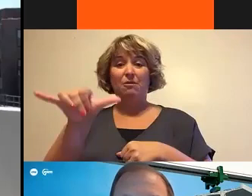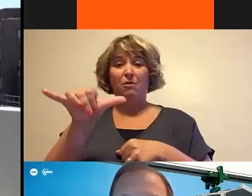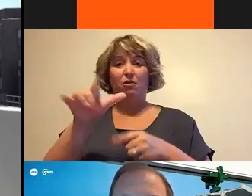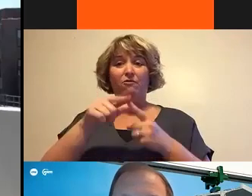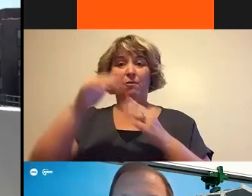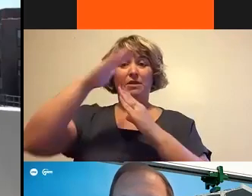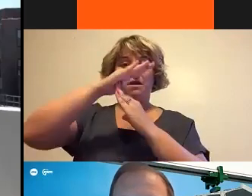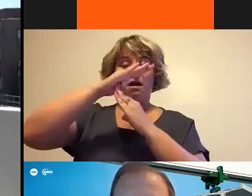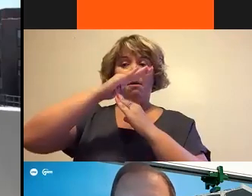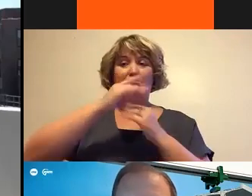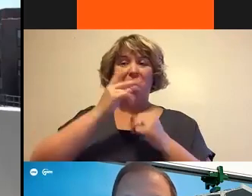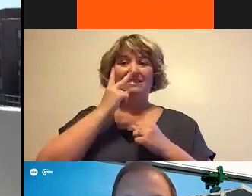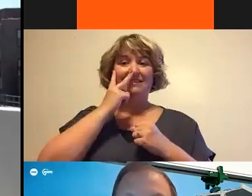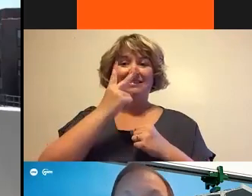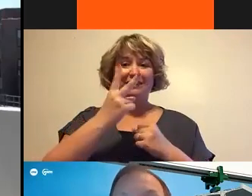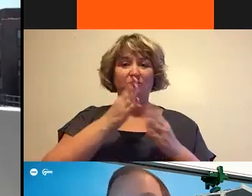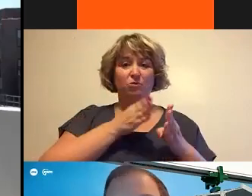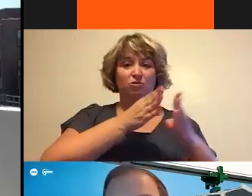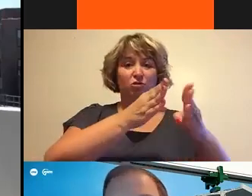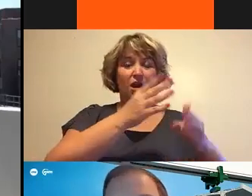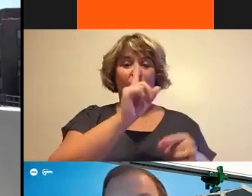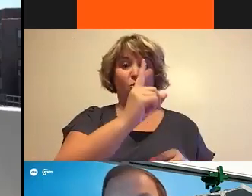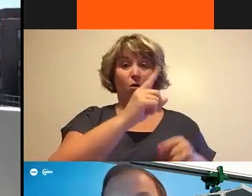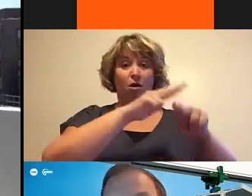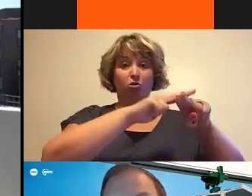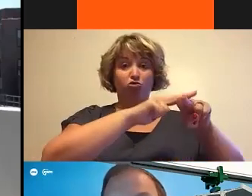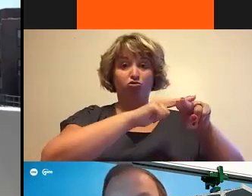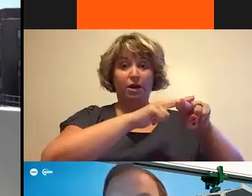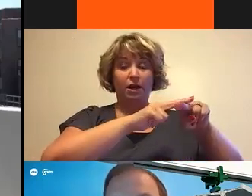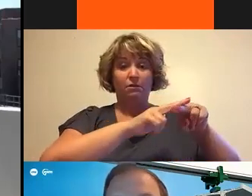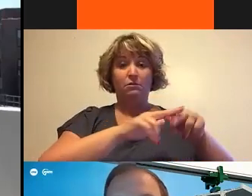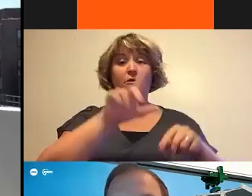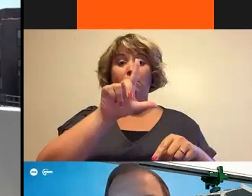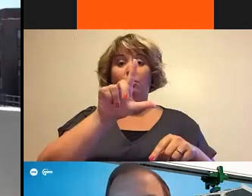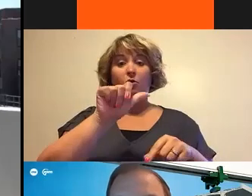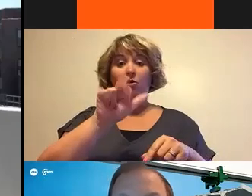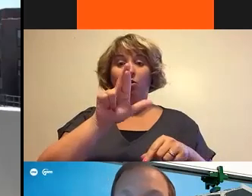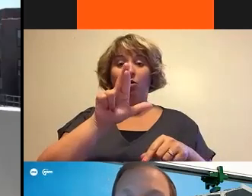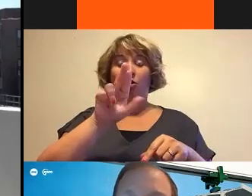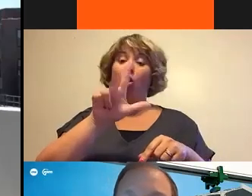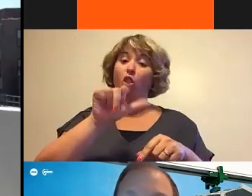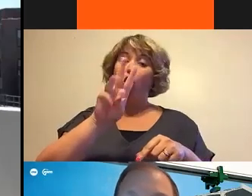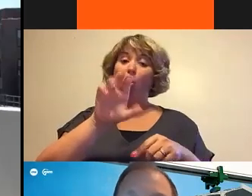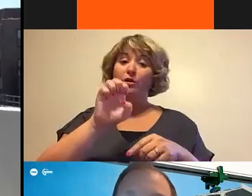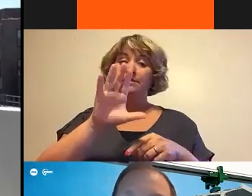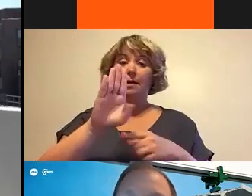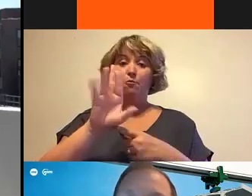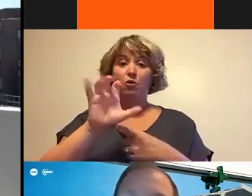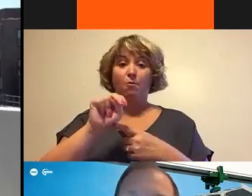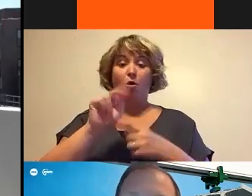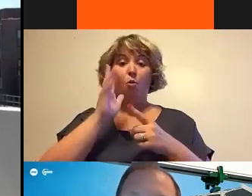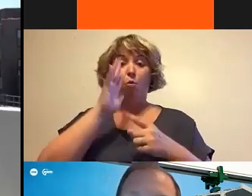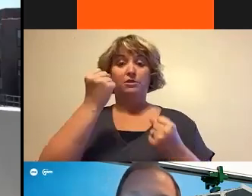you can see there's one track for a single train. At Lawrence to Brynmour, we'll have – each box girdle will have – will support two trains.